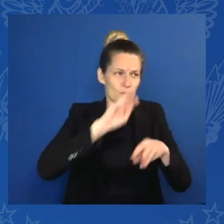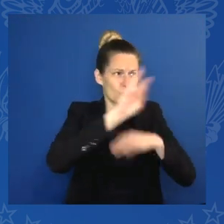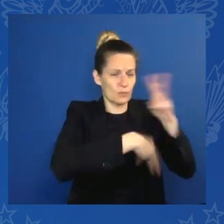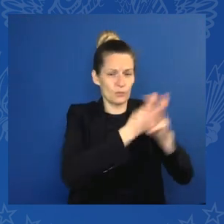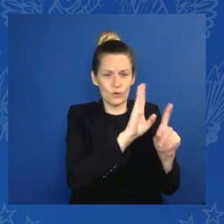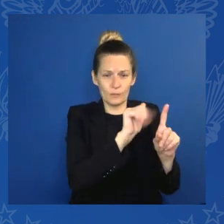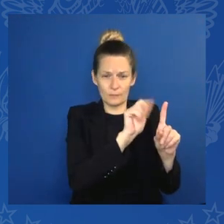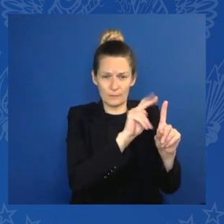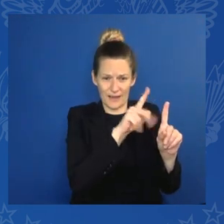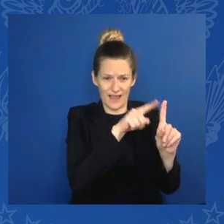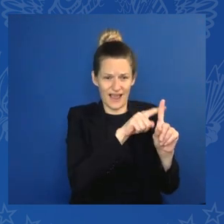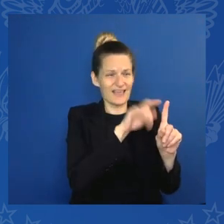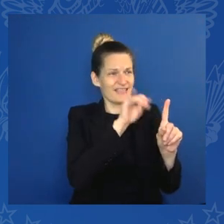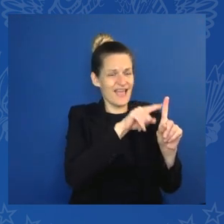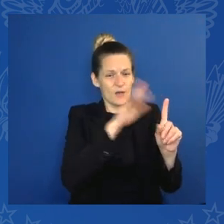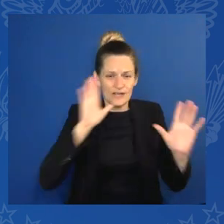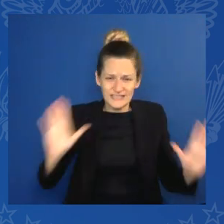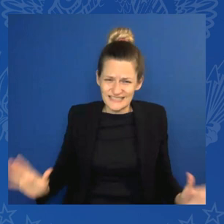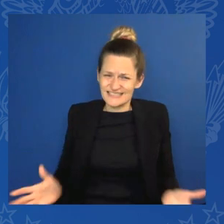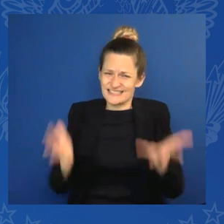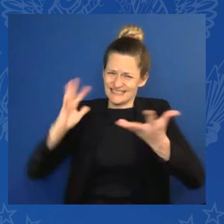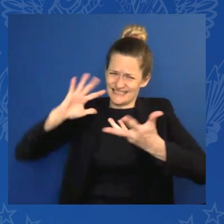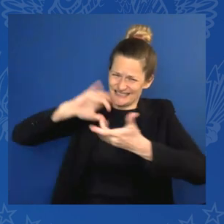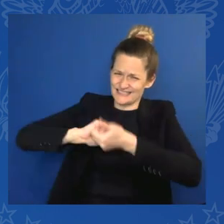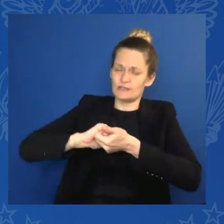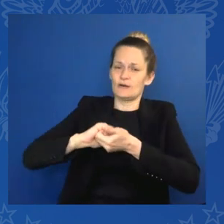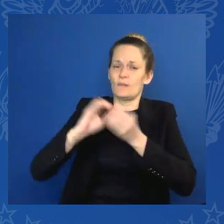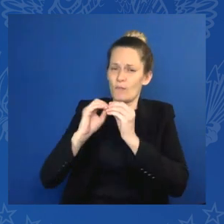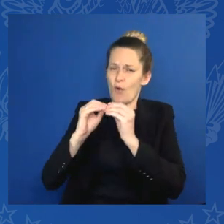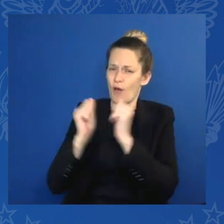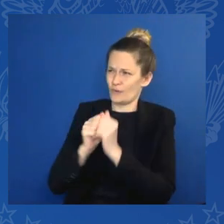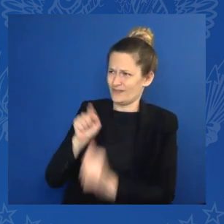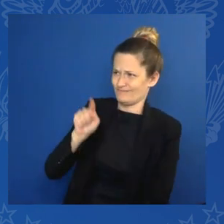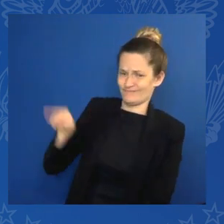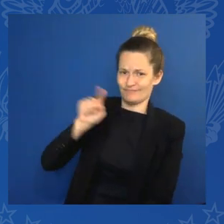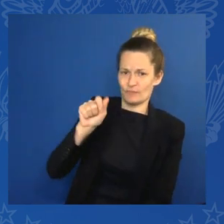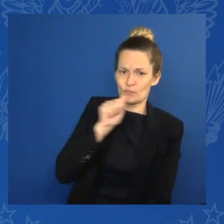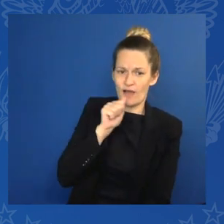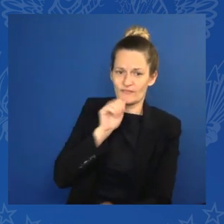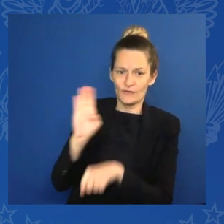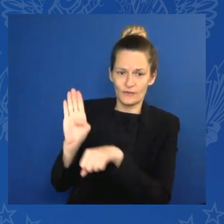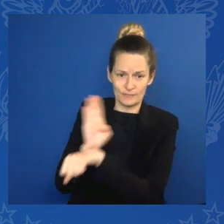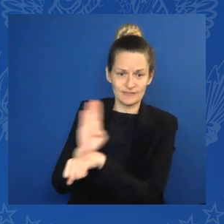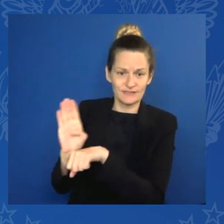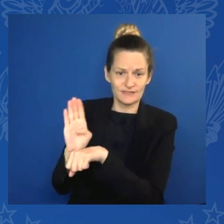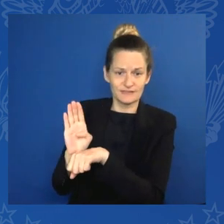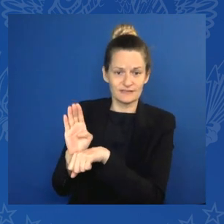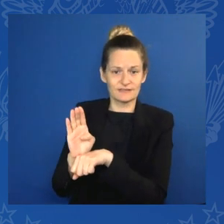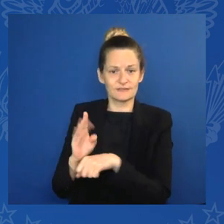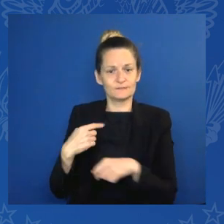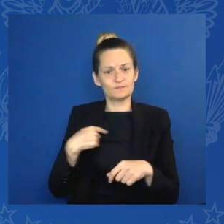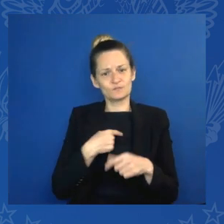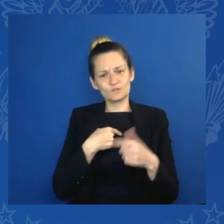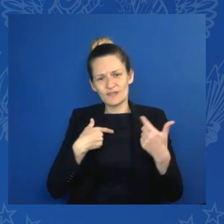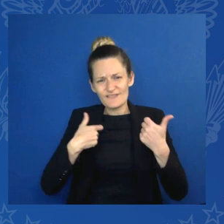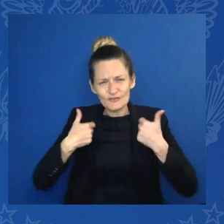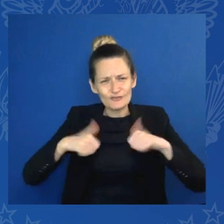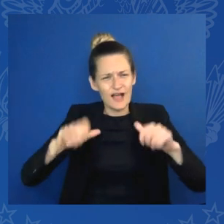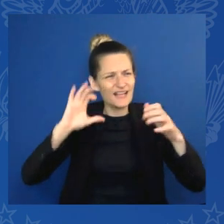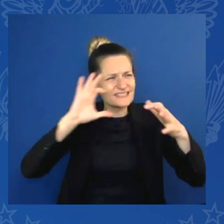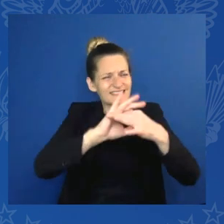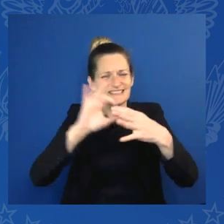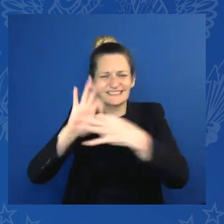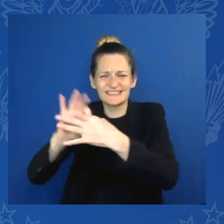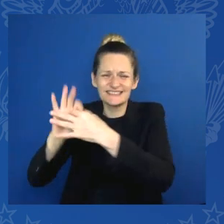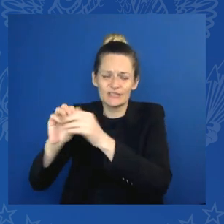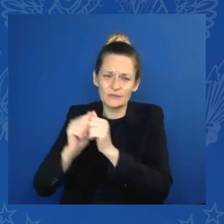sector. Again, a wide effort of partnership with developing countries has to be undertaken.